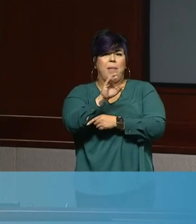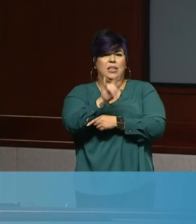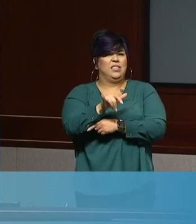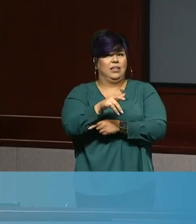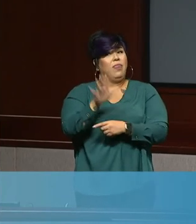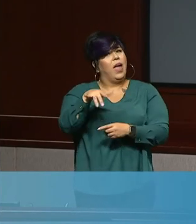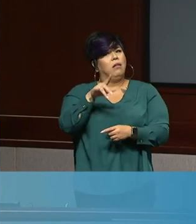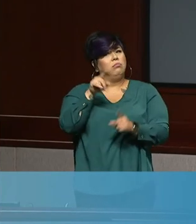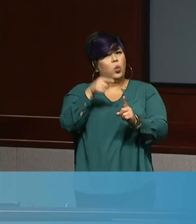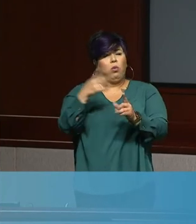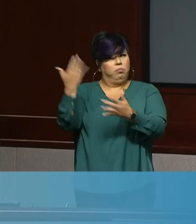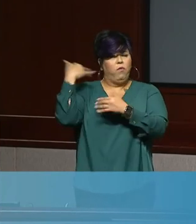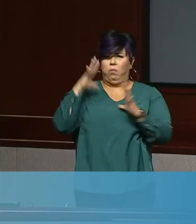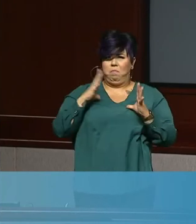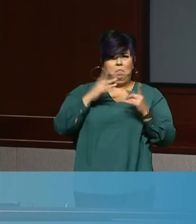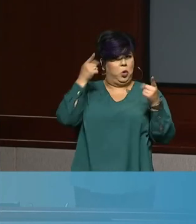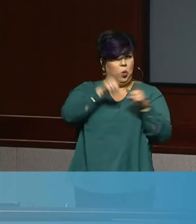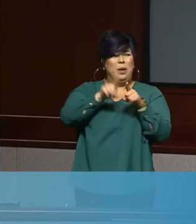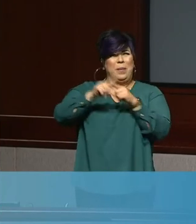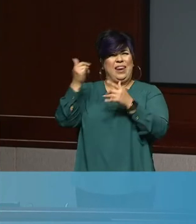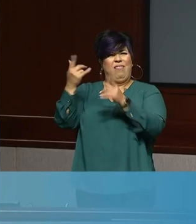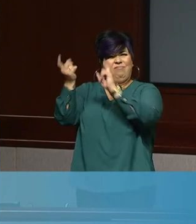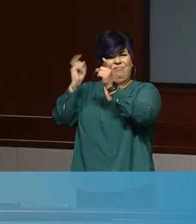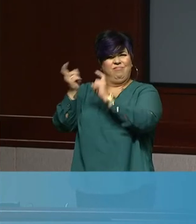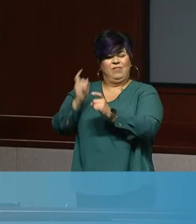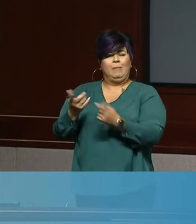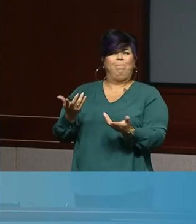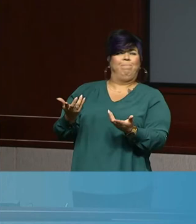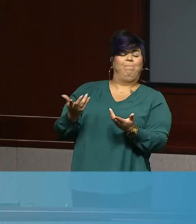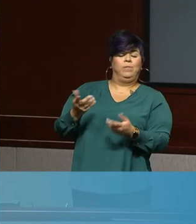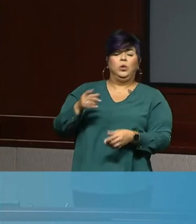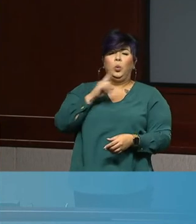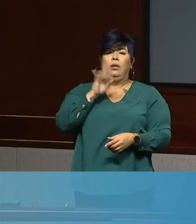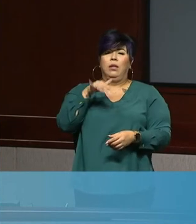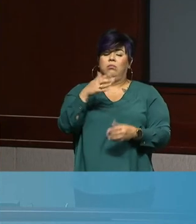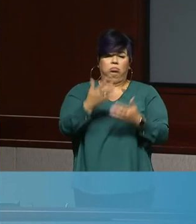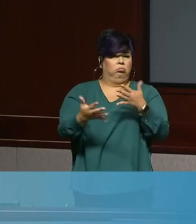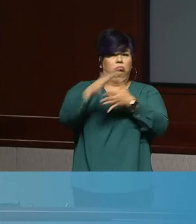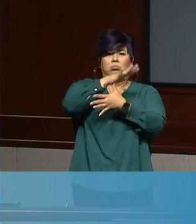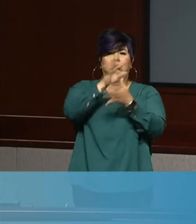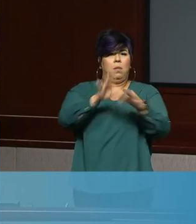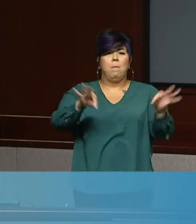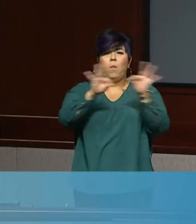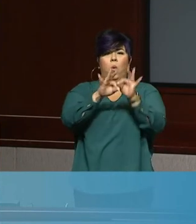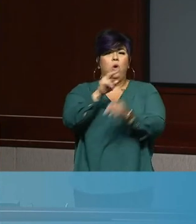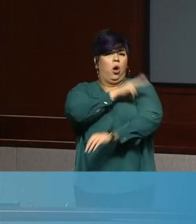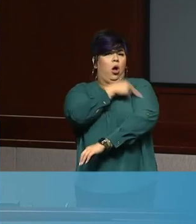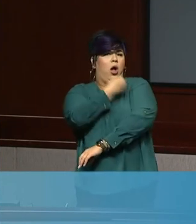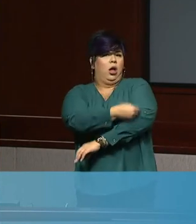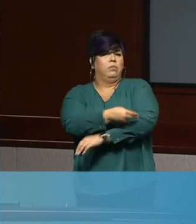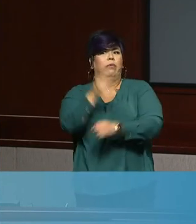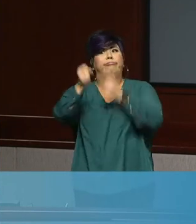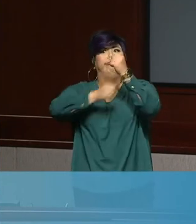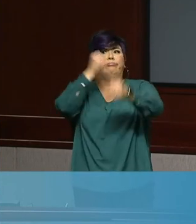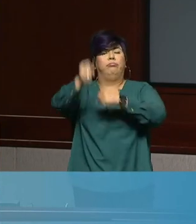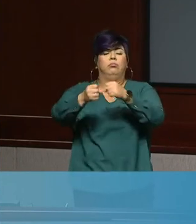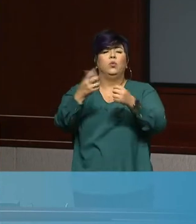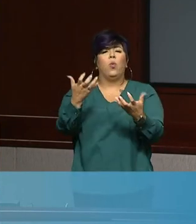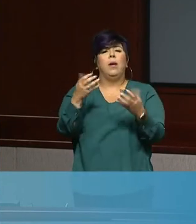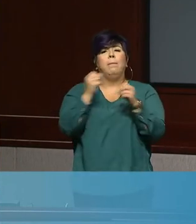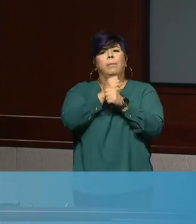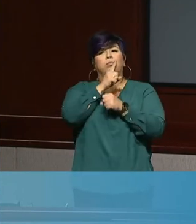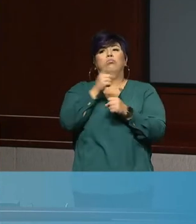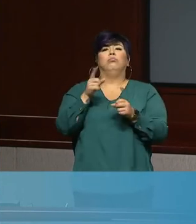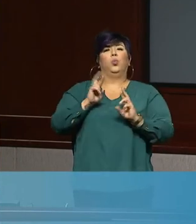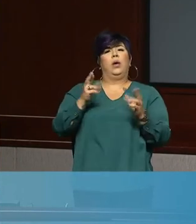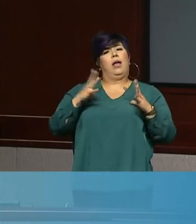think that is the most important. We continue to believe that is the most important objective here. Uh, given the fact that this virus is here, uh,